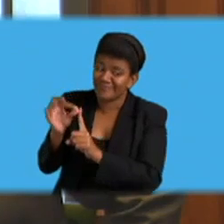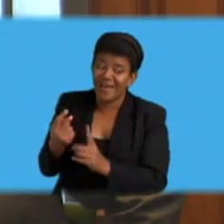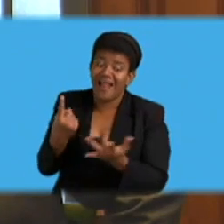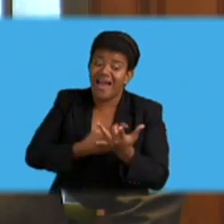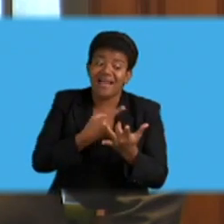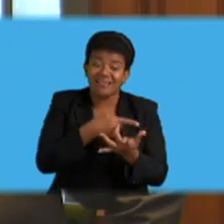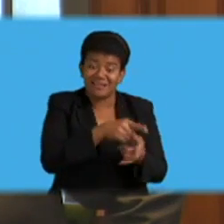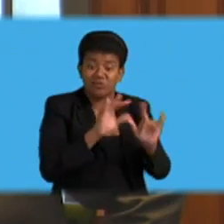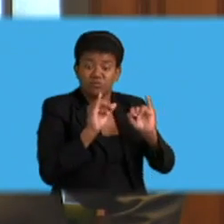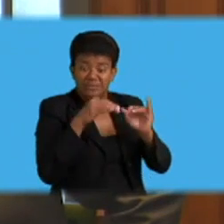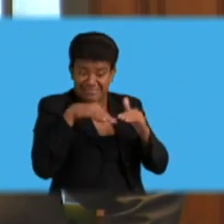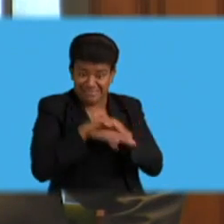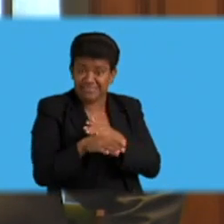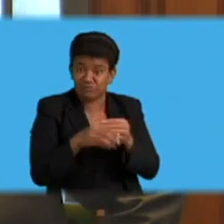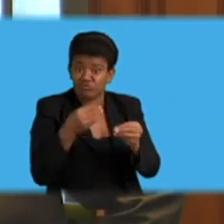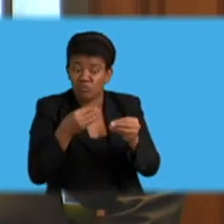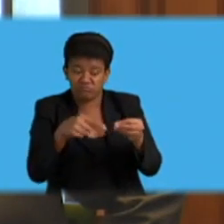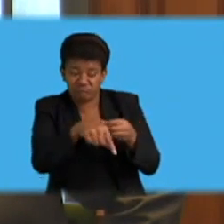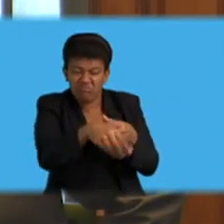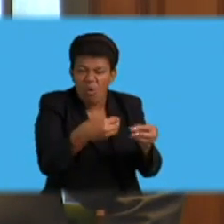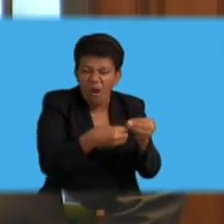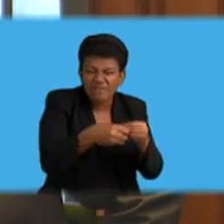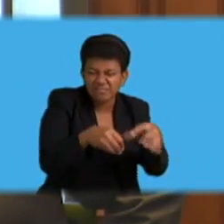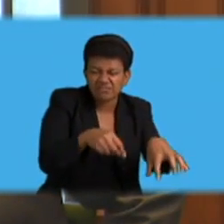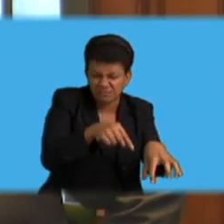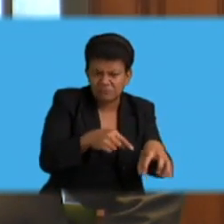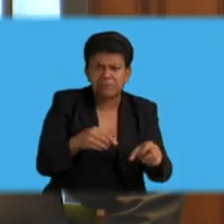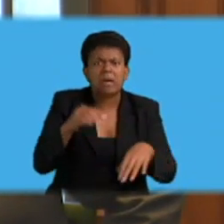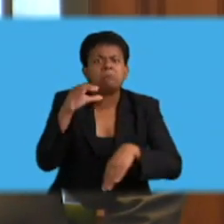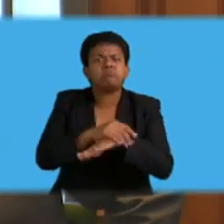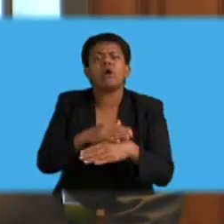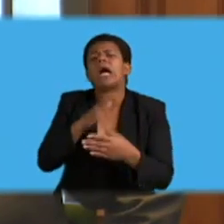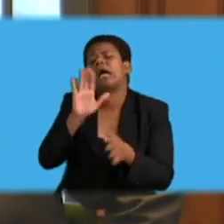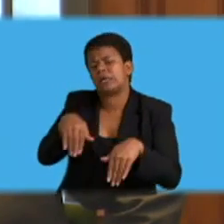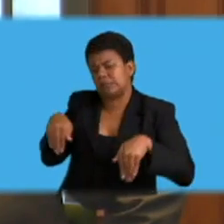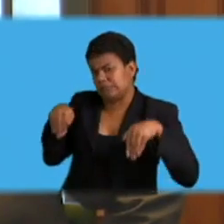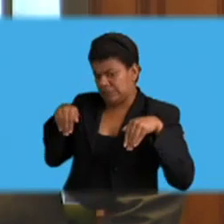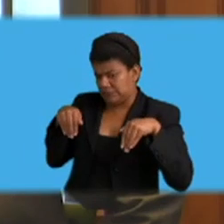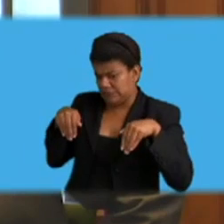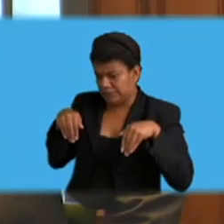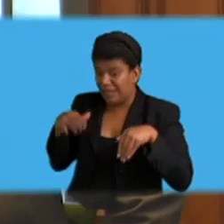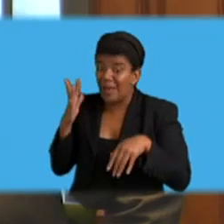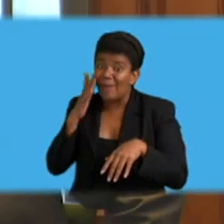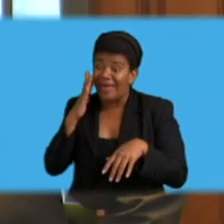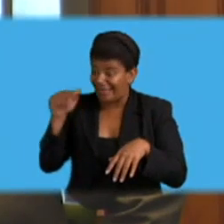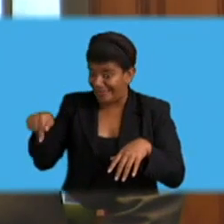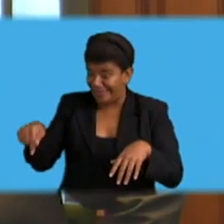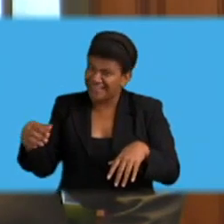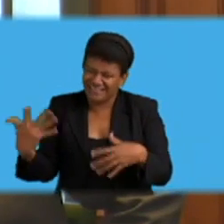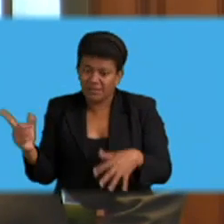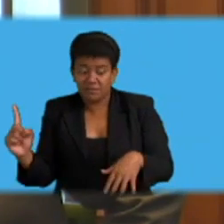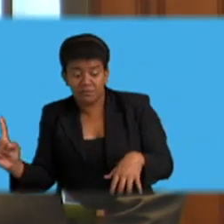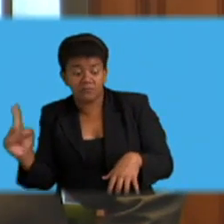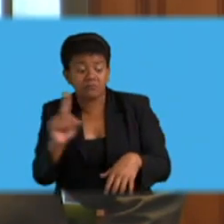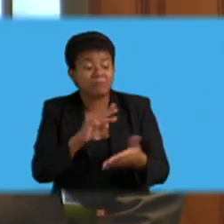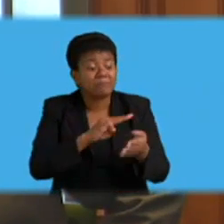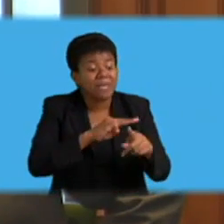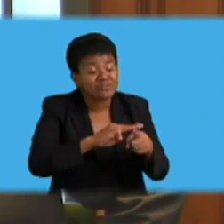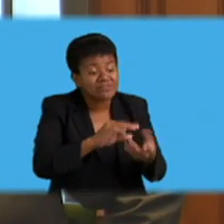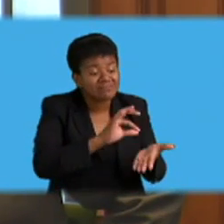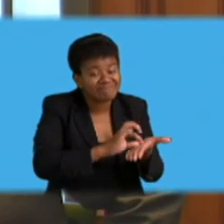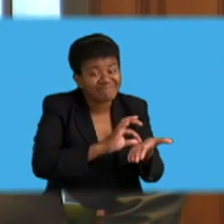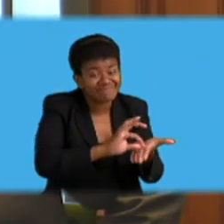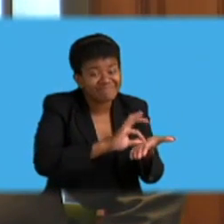laxity in the police in regards to statements. Most of the statements, when it comes to court, they are missing